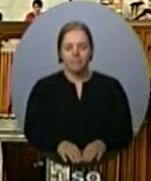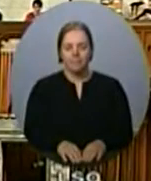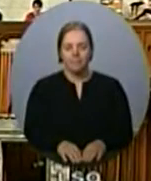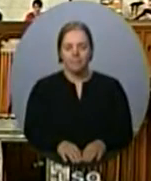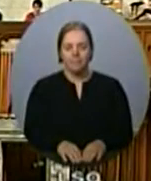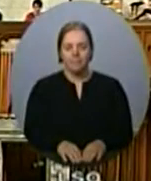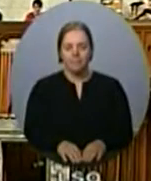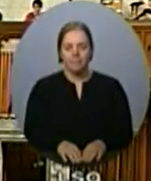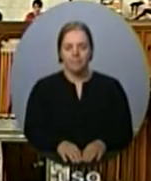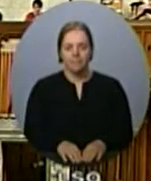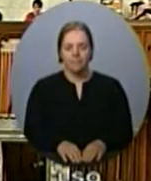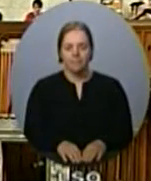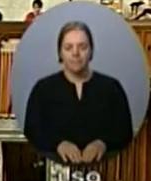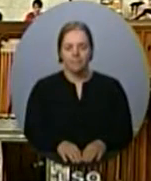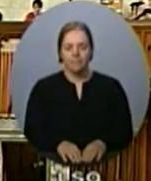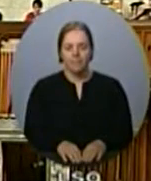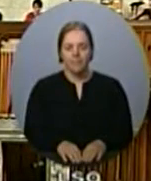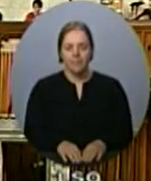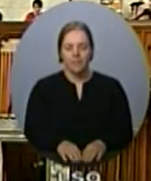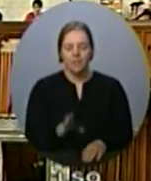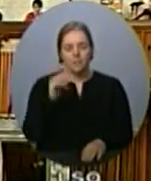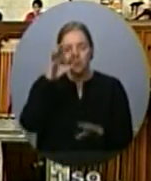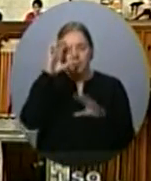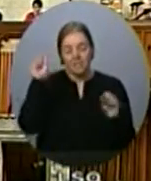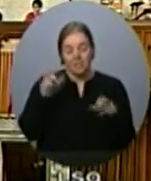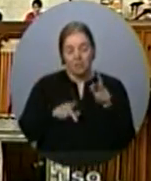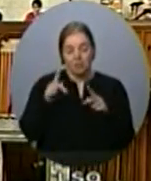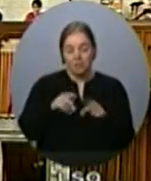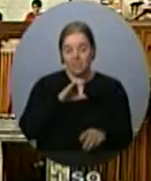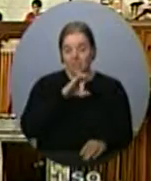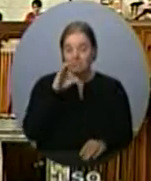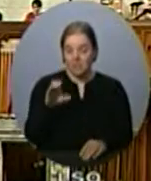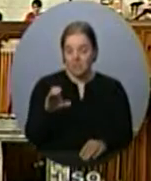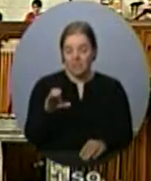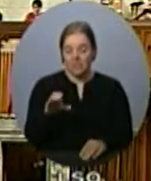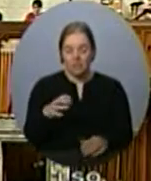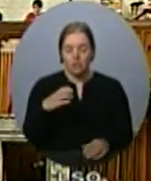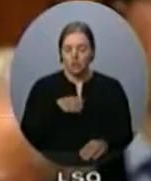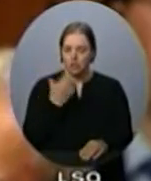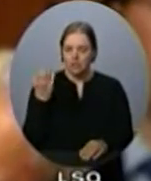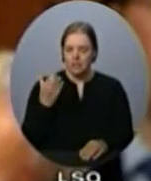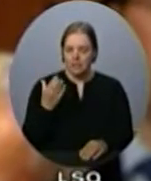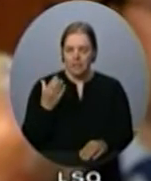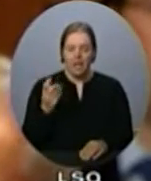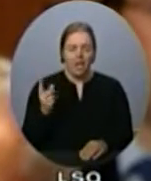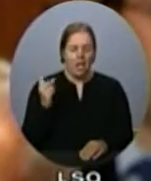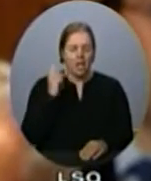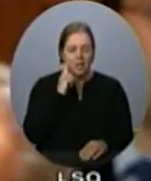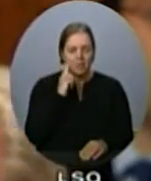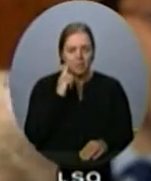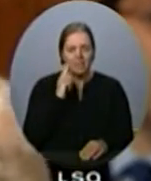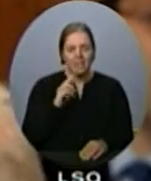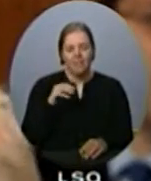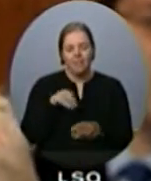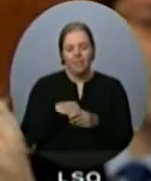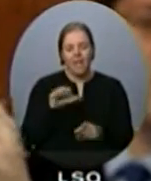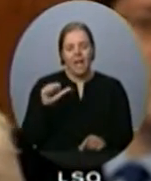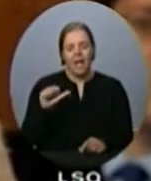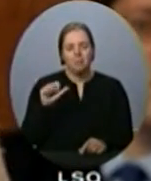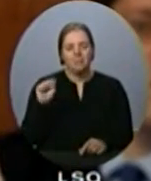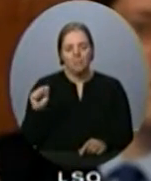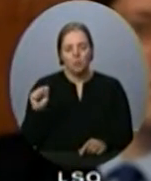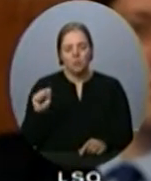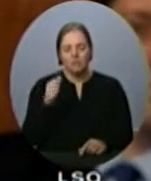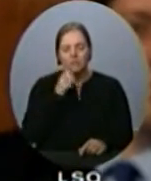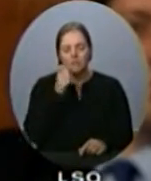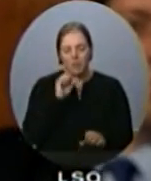Canadians were justifiably shocked to learn that in Saudi Arabia, a woman can face a punishment of 10 lashes